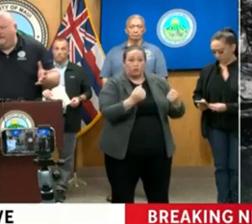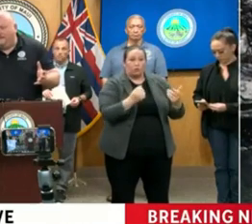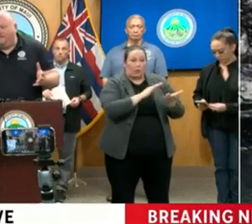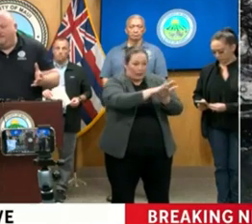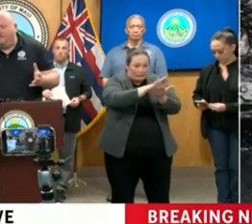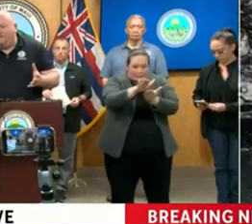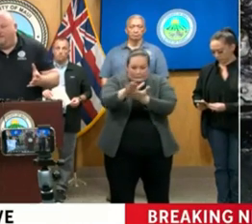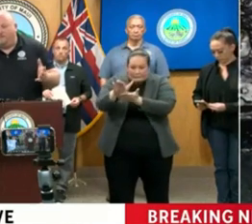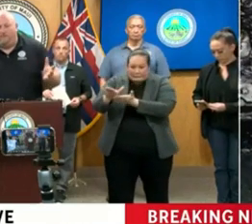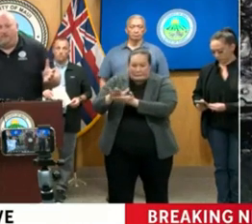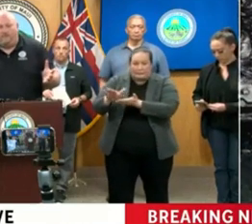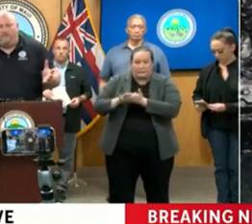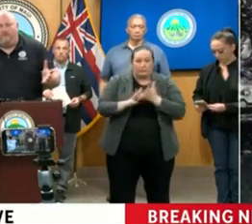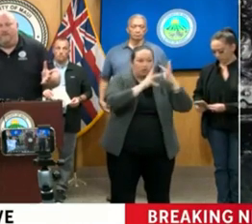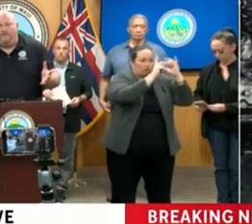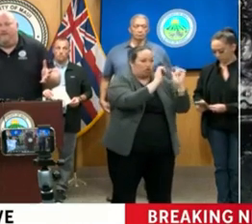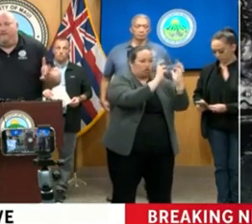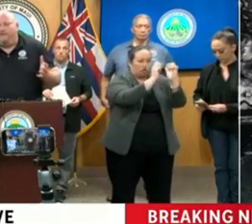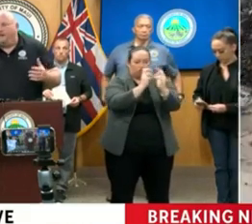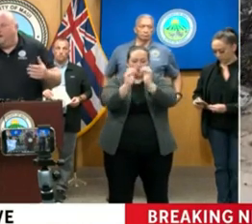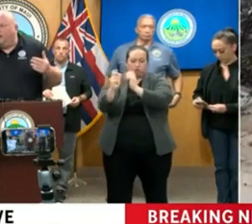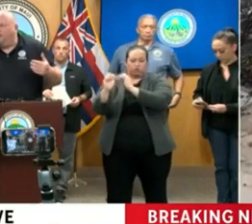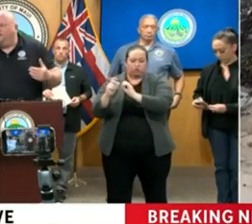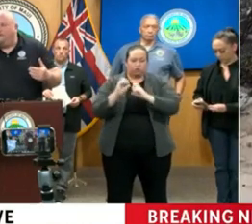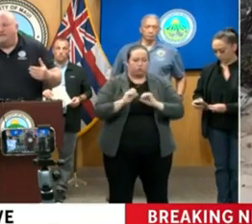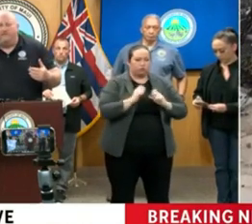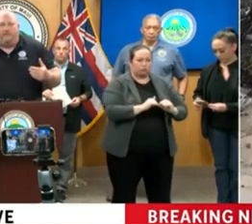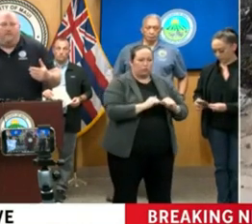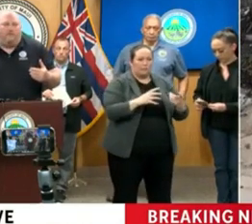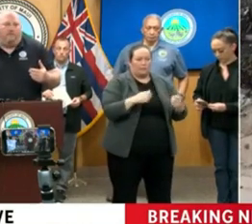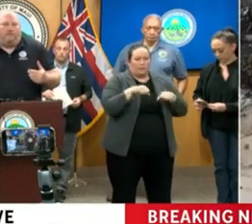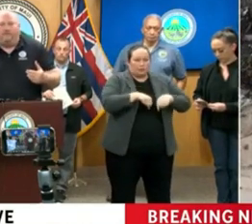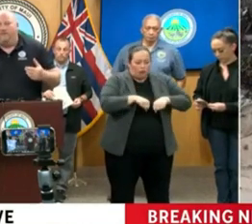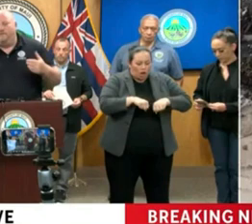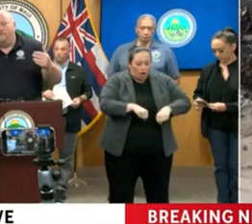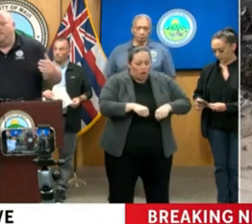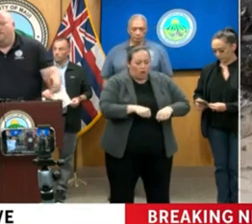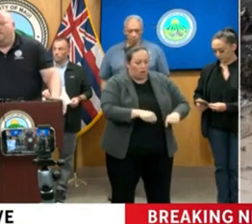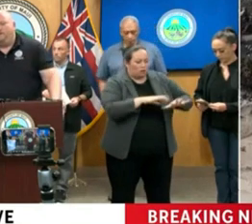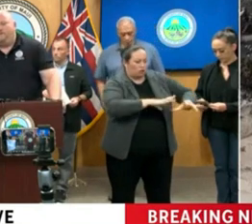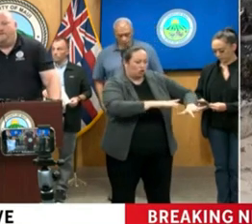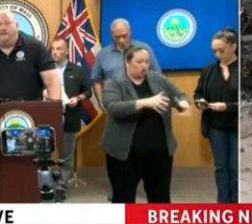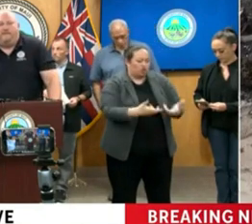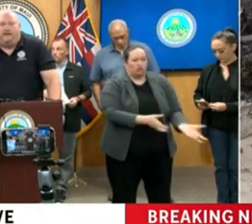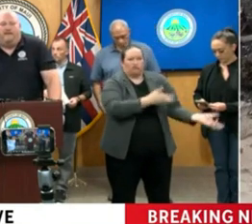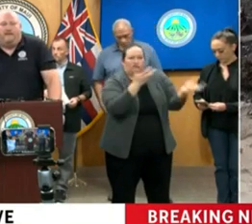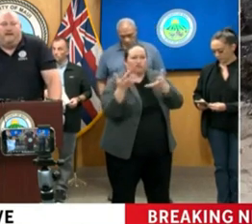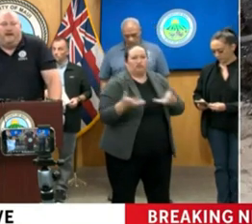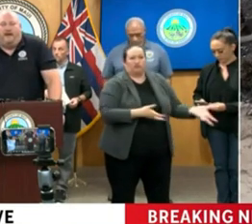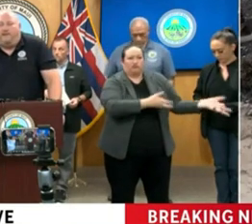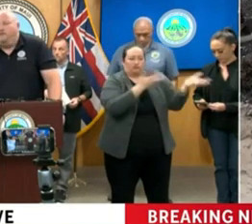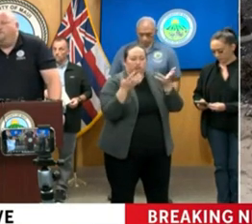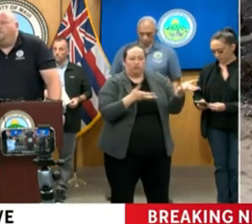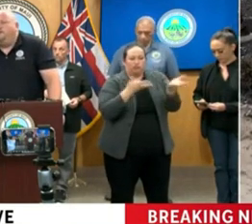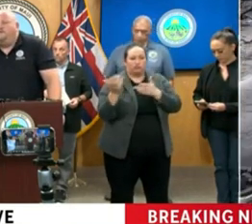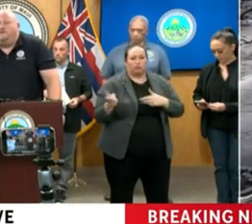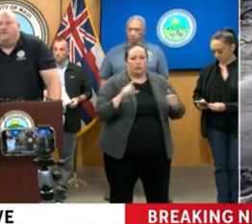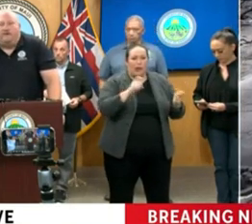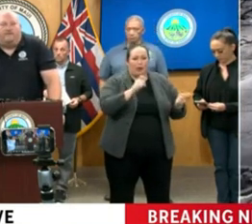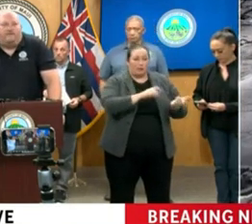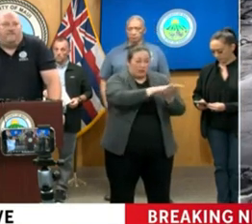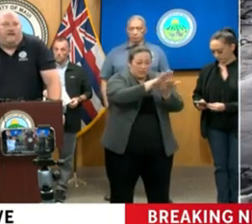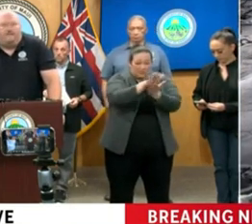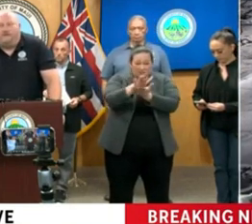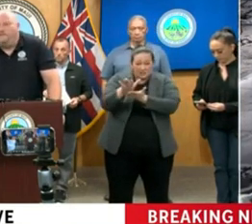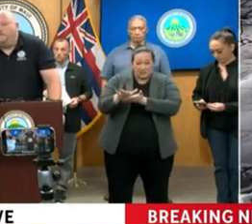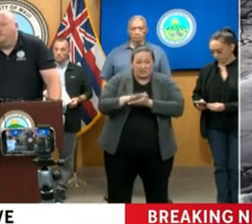idea, depending on the number of structures, the amount of concrete that's been removed, the number of structures that going to come down. And those missions